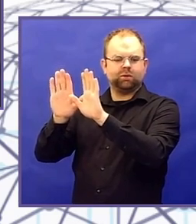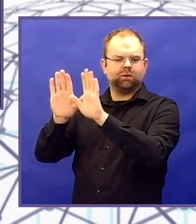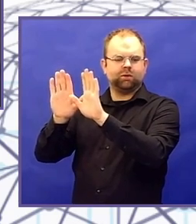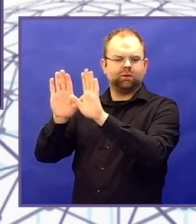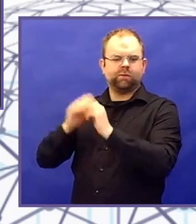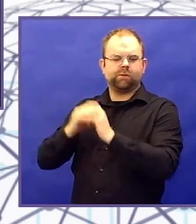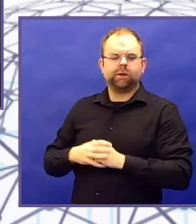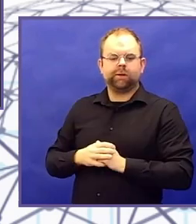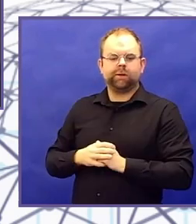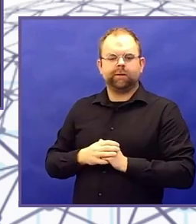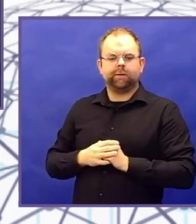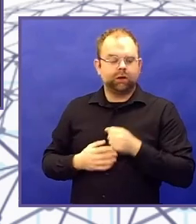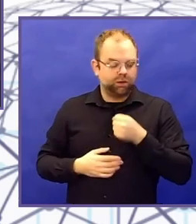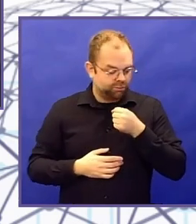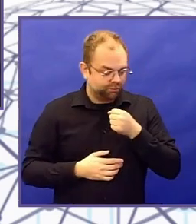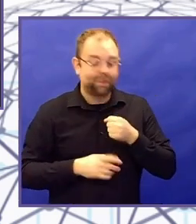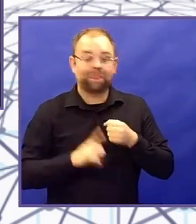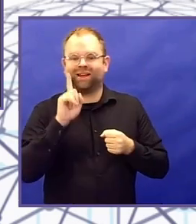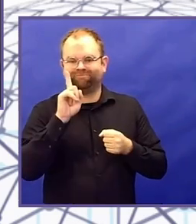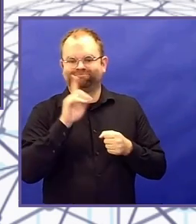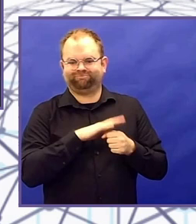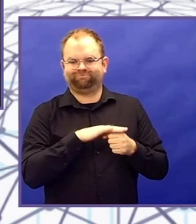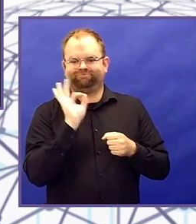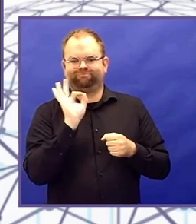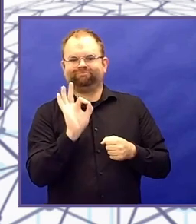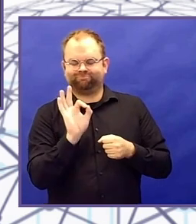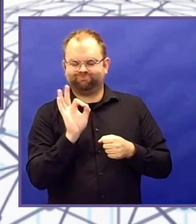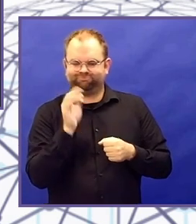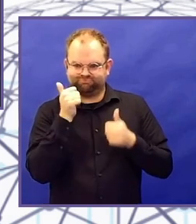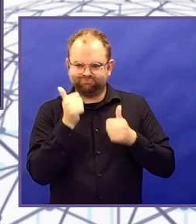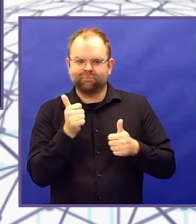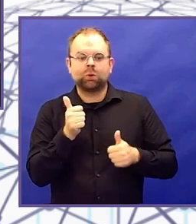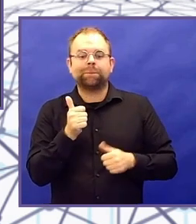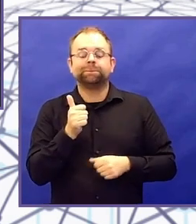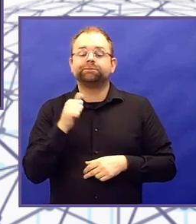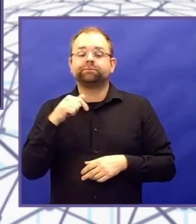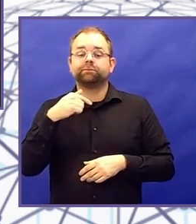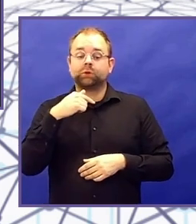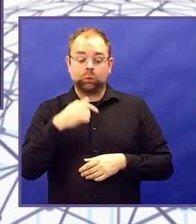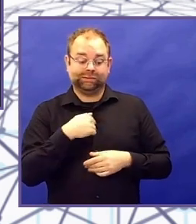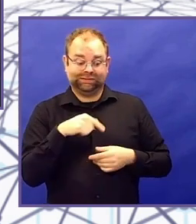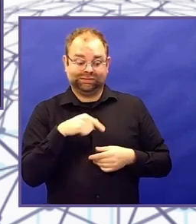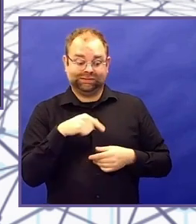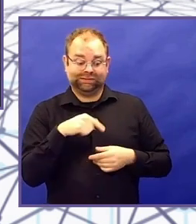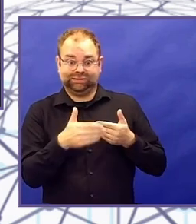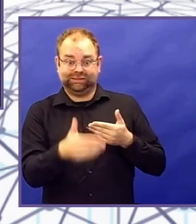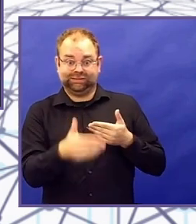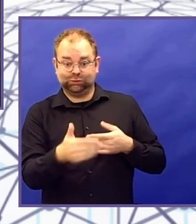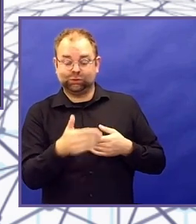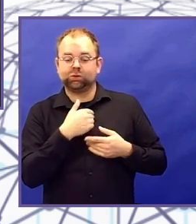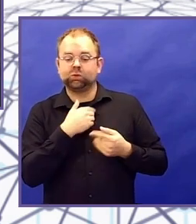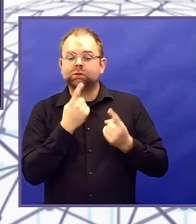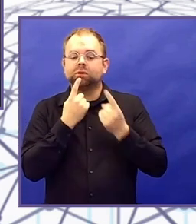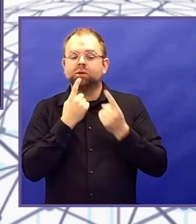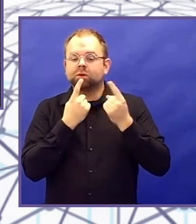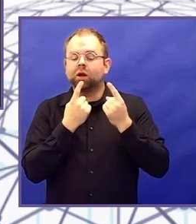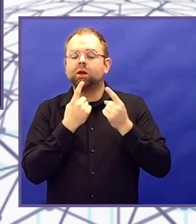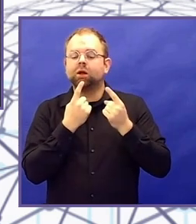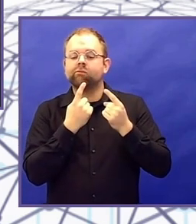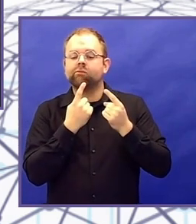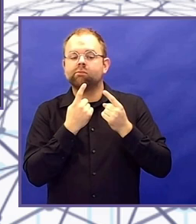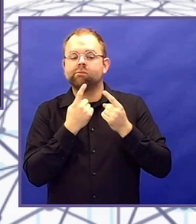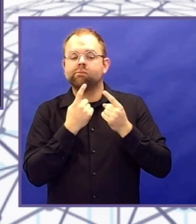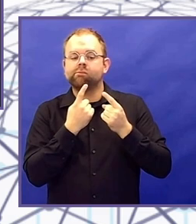in this session, we're going to be talking about, unfortunately, rather frequent failure in the area of disability